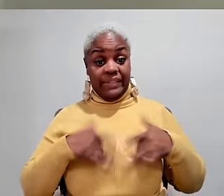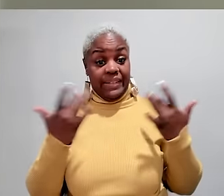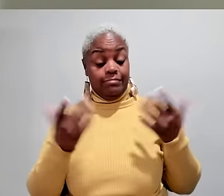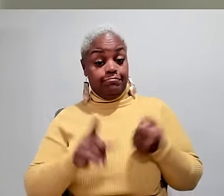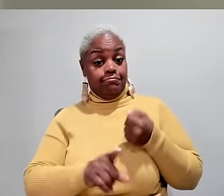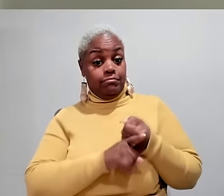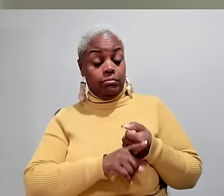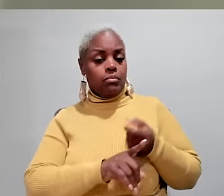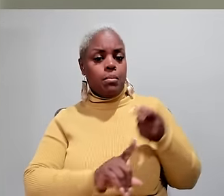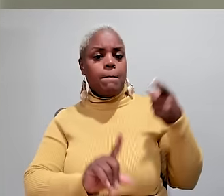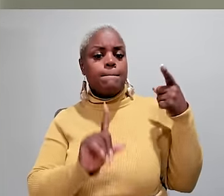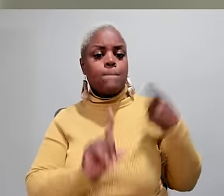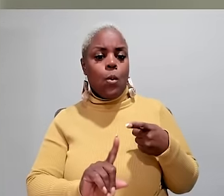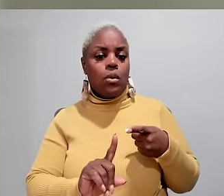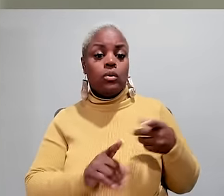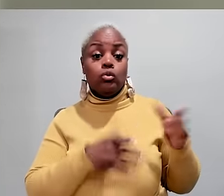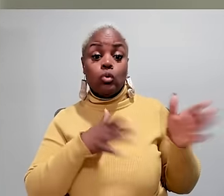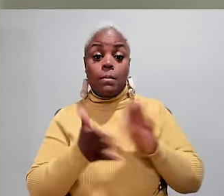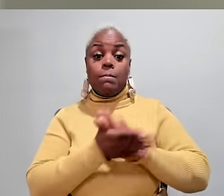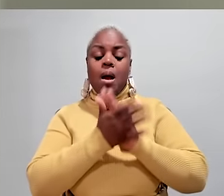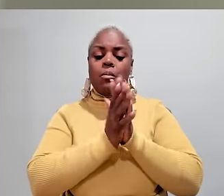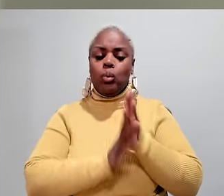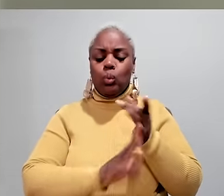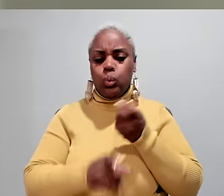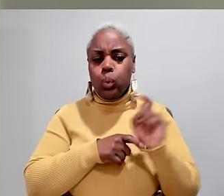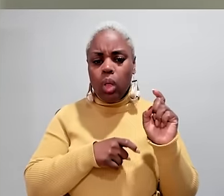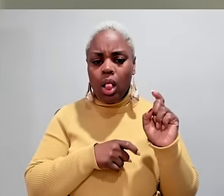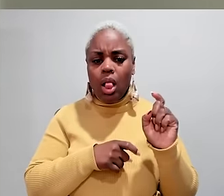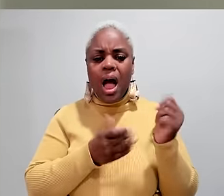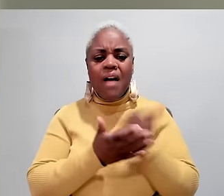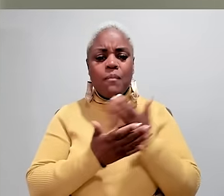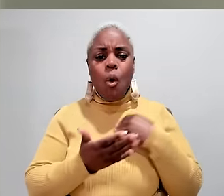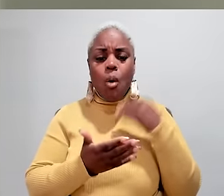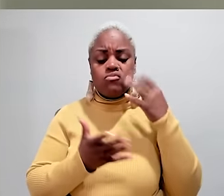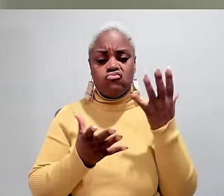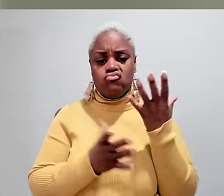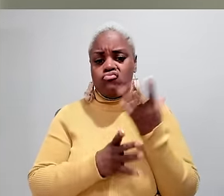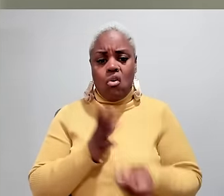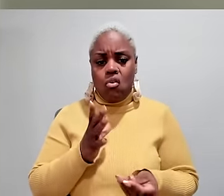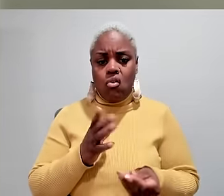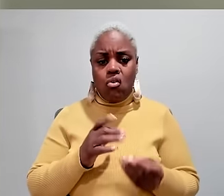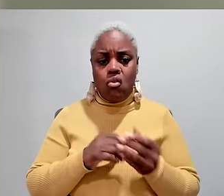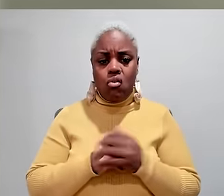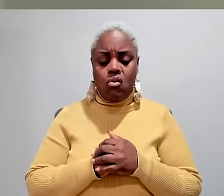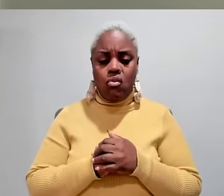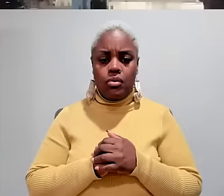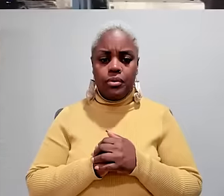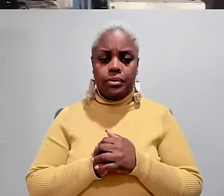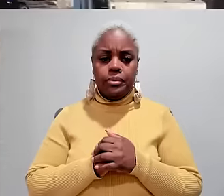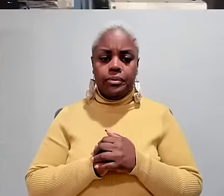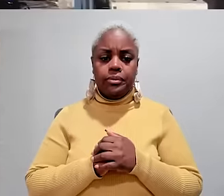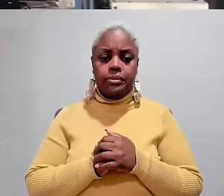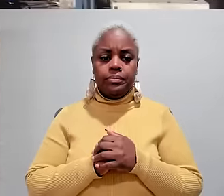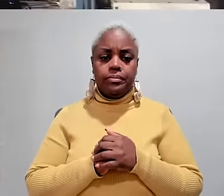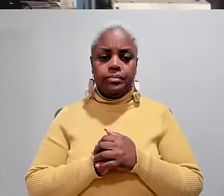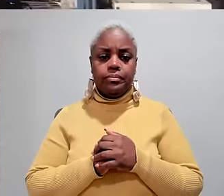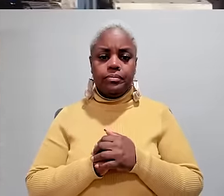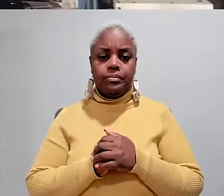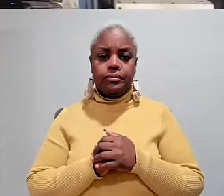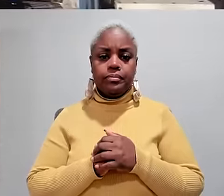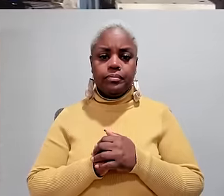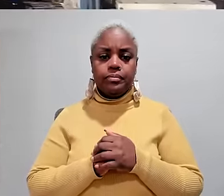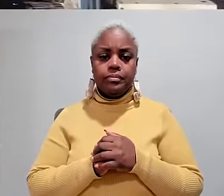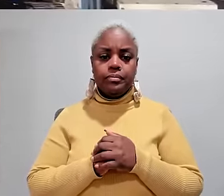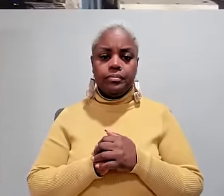that point, the storms were just an event. At that point, the storms became cruel. Everything in my